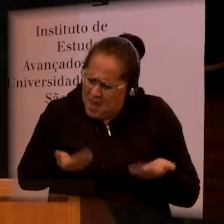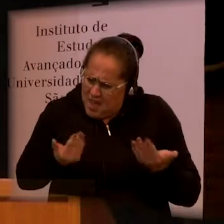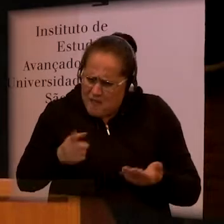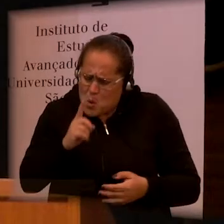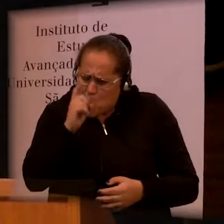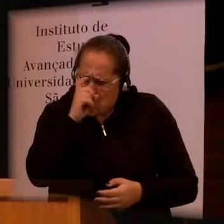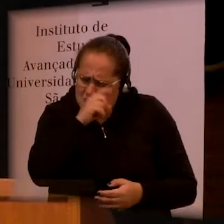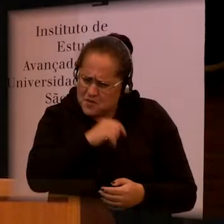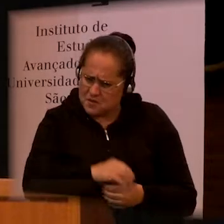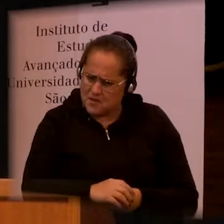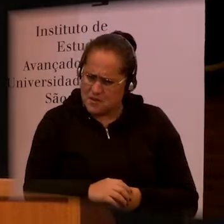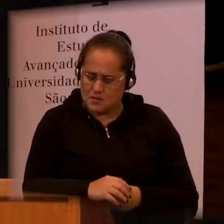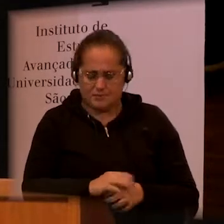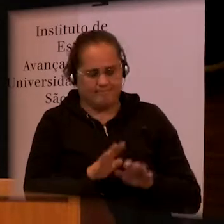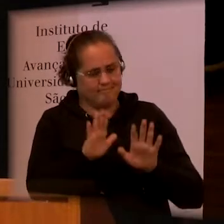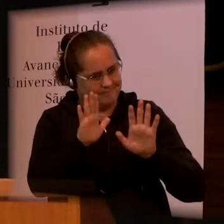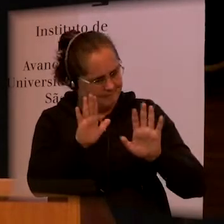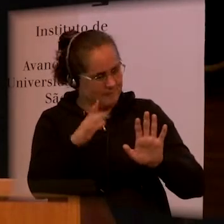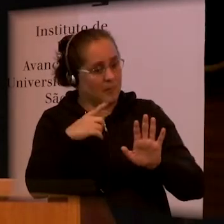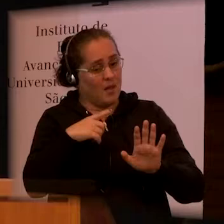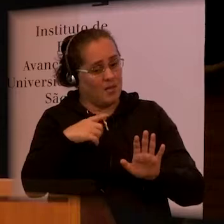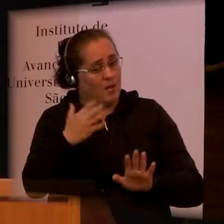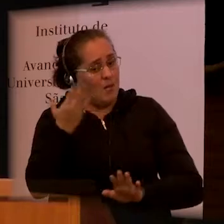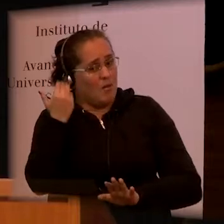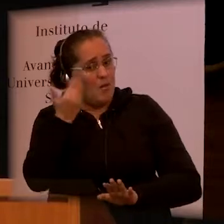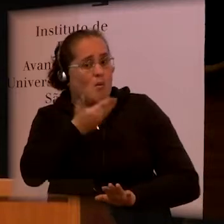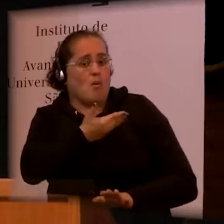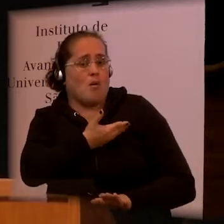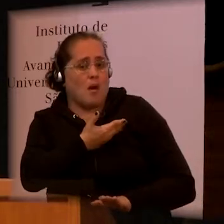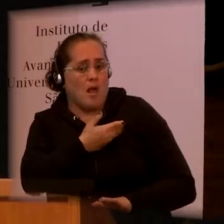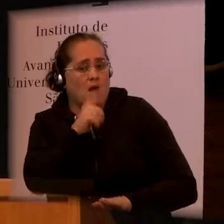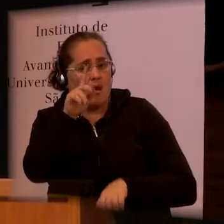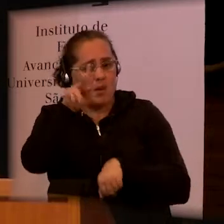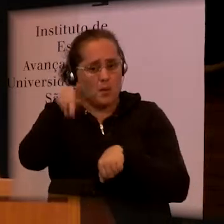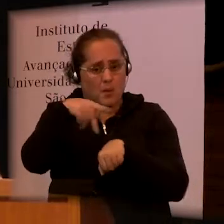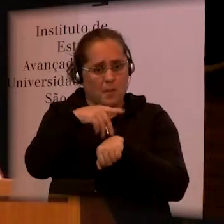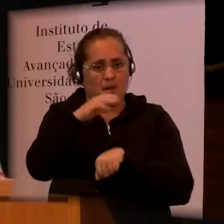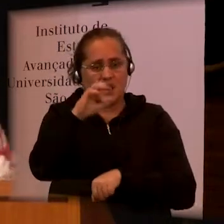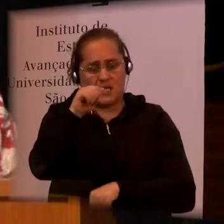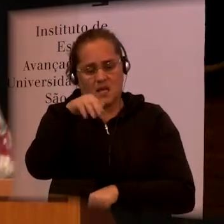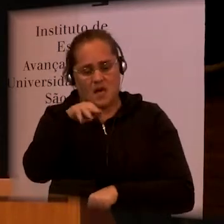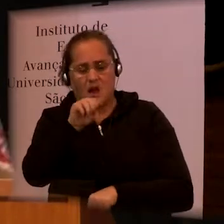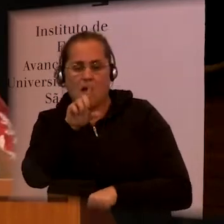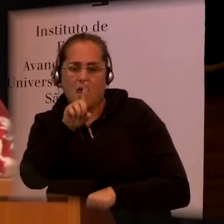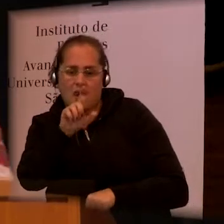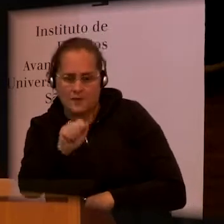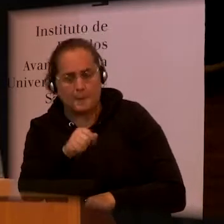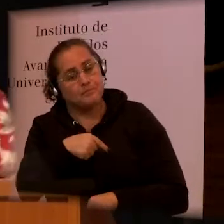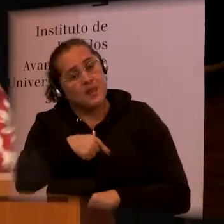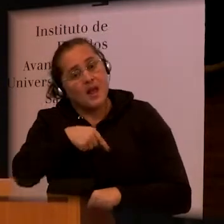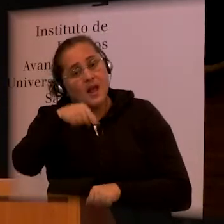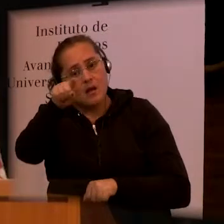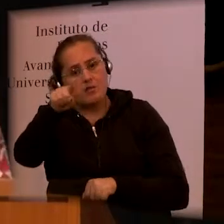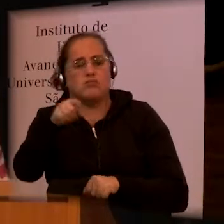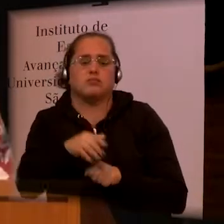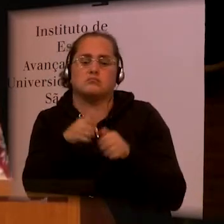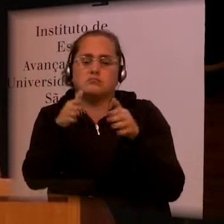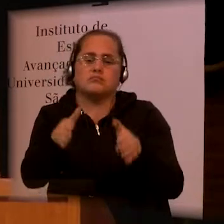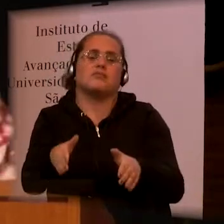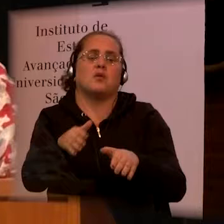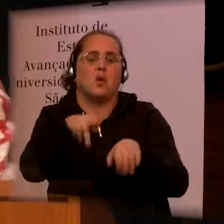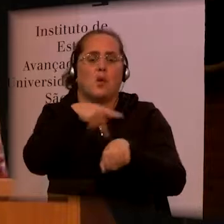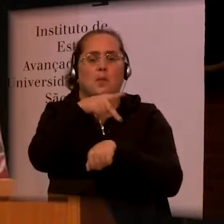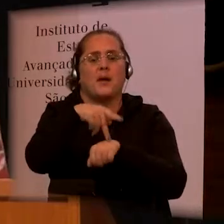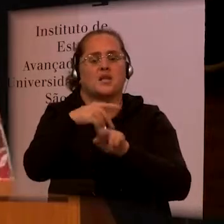Canada who's an orthopedic surgeon and he was going to go to Rwanda on a mission and he wanted to do very complicated